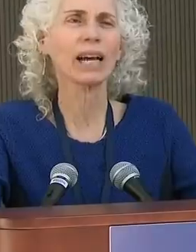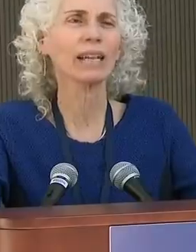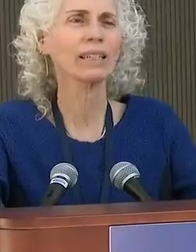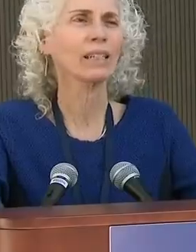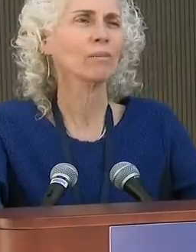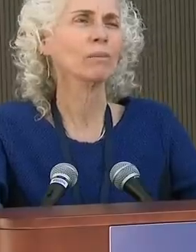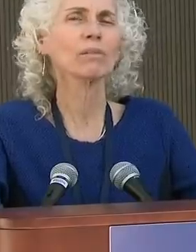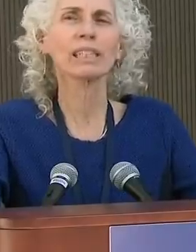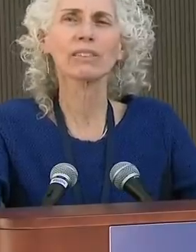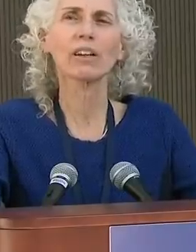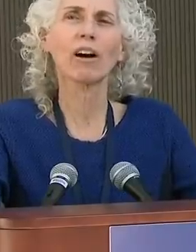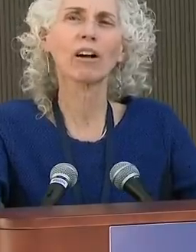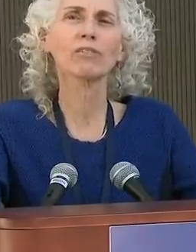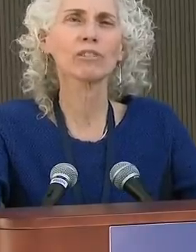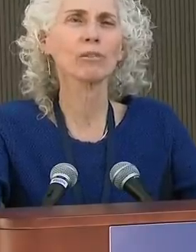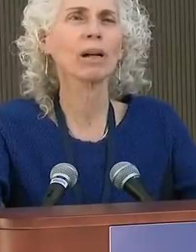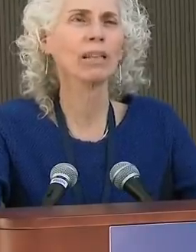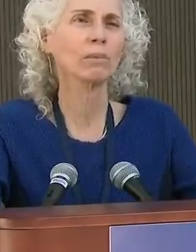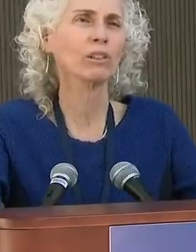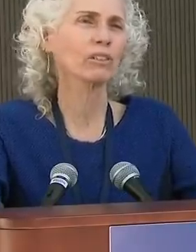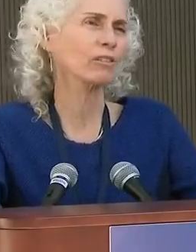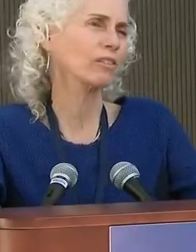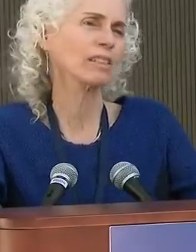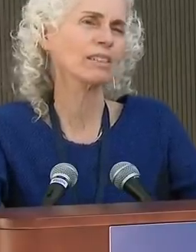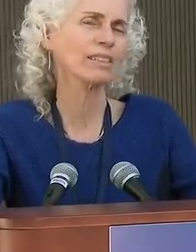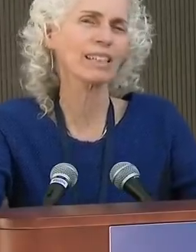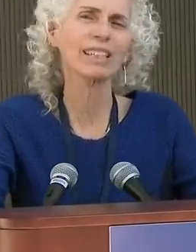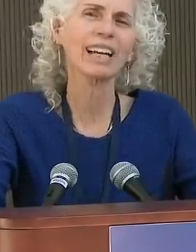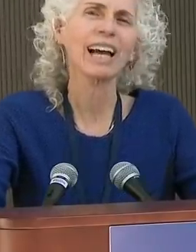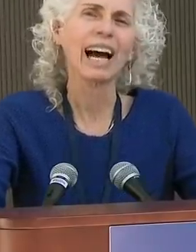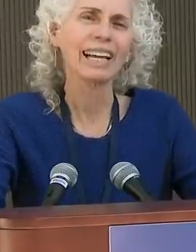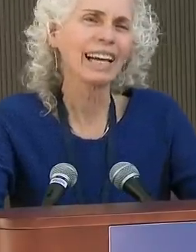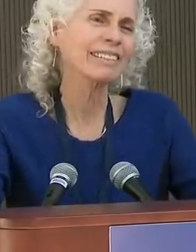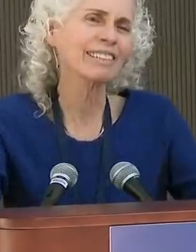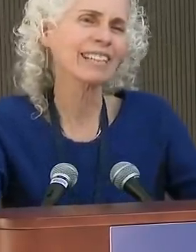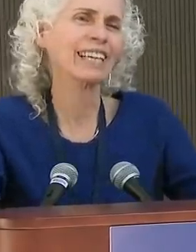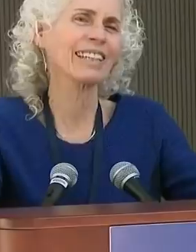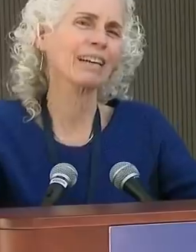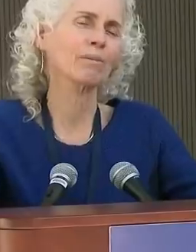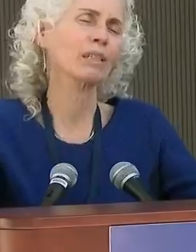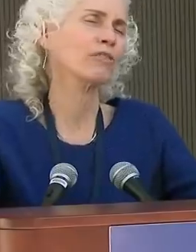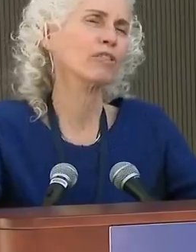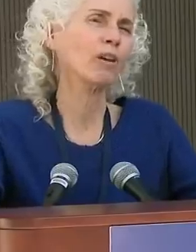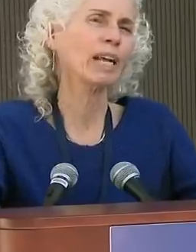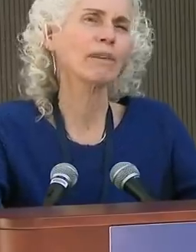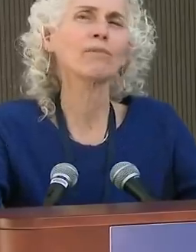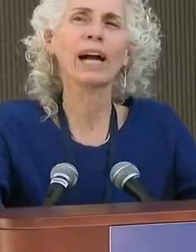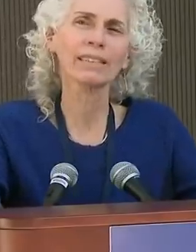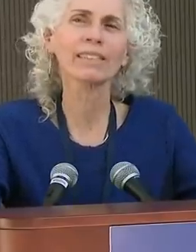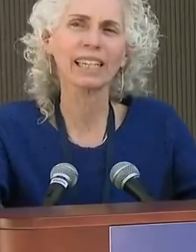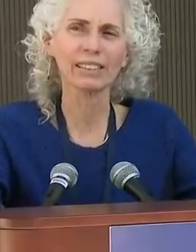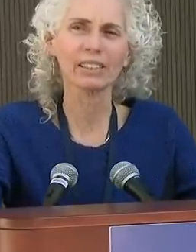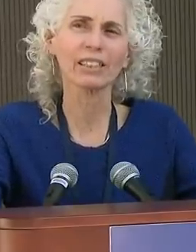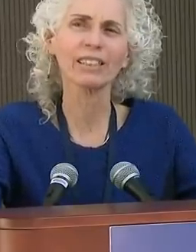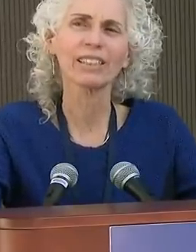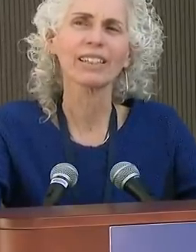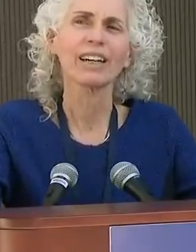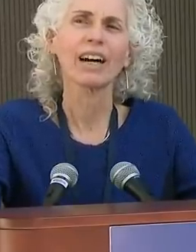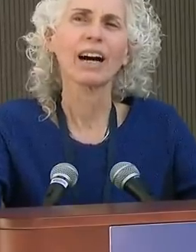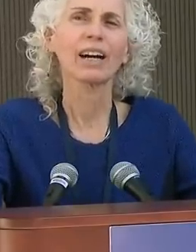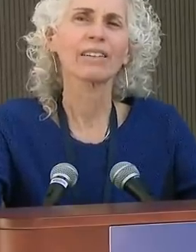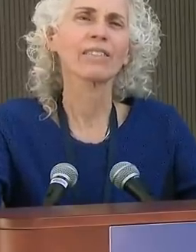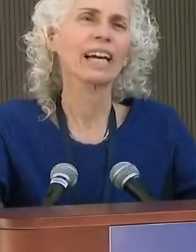because of that, we will need to all do a lot more social distancing. I like to say that when you don't have a vaccination